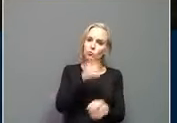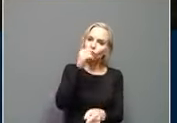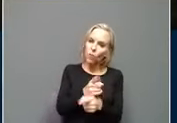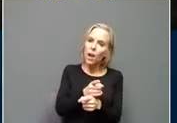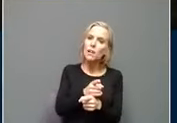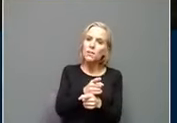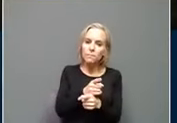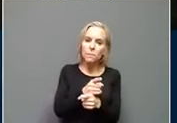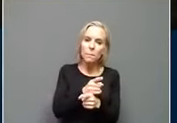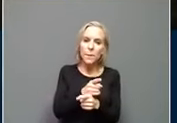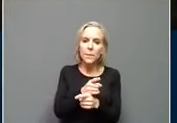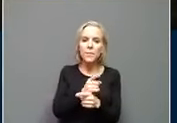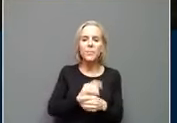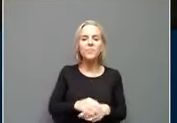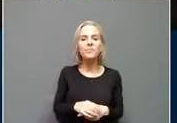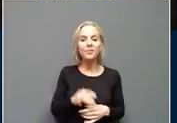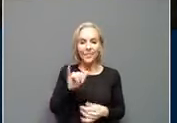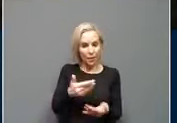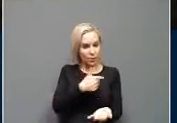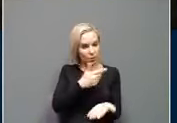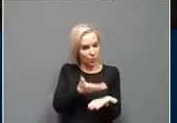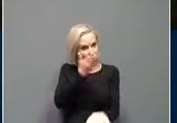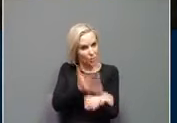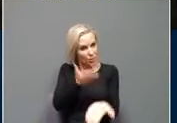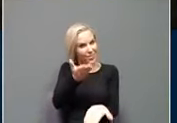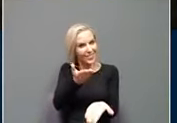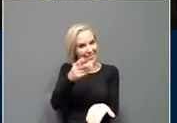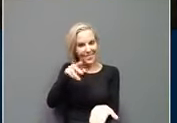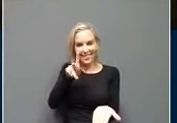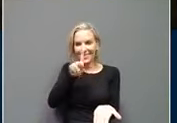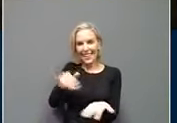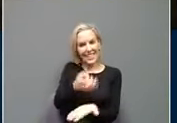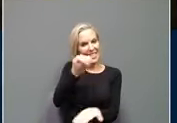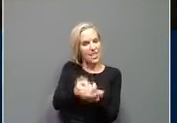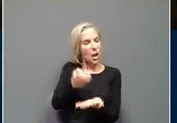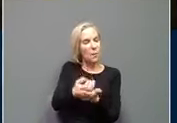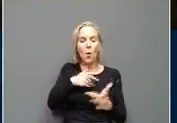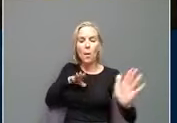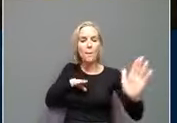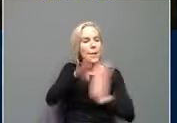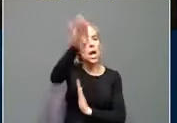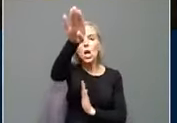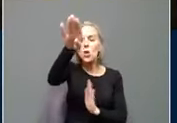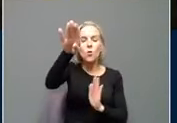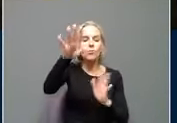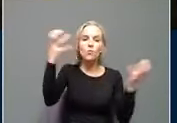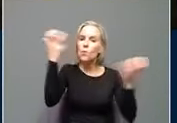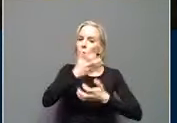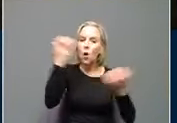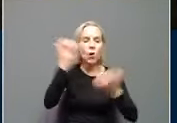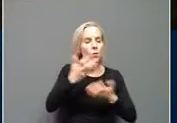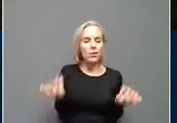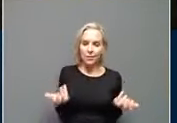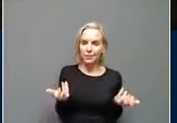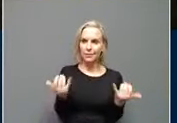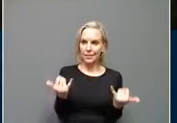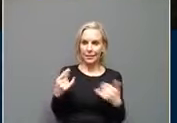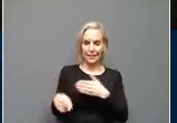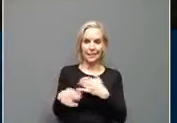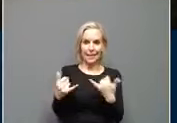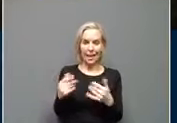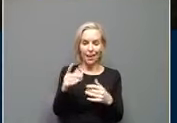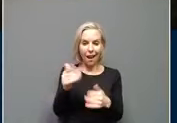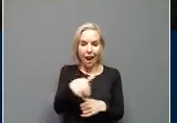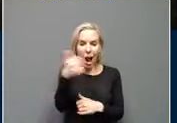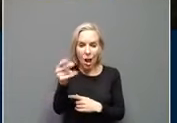So if that wasn't proof enough that Kentucky's economy is about to surge ahead in a remarkable way. Earlier today, we received some news